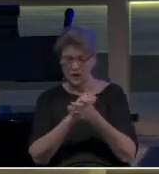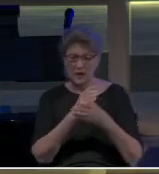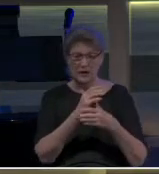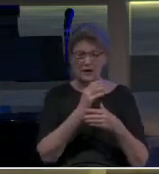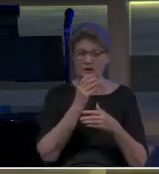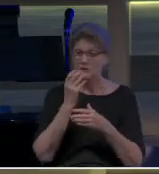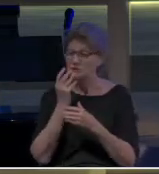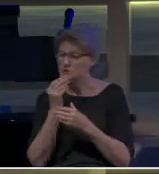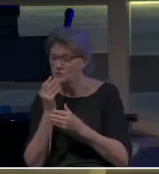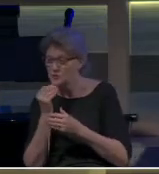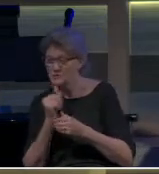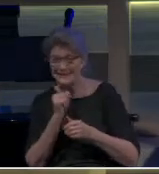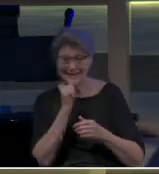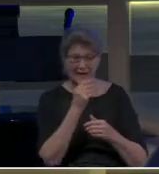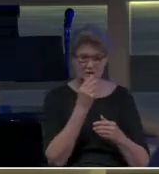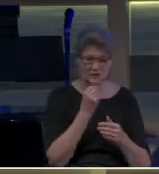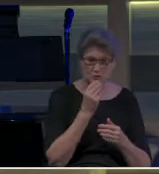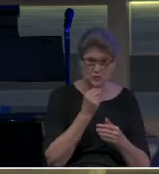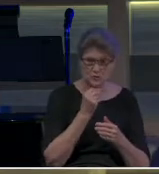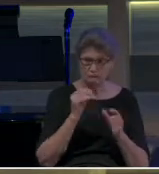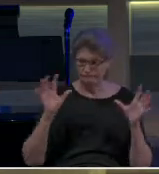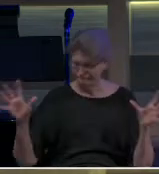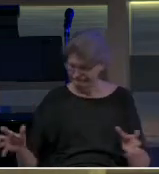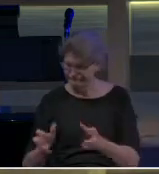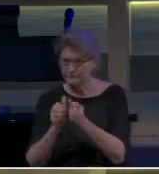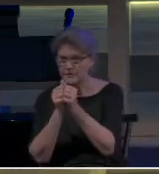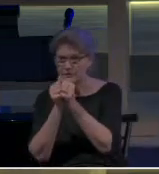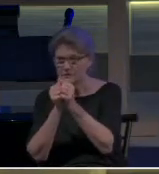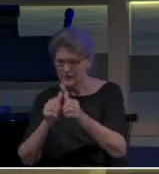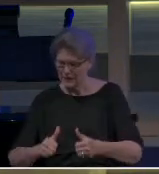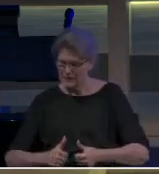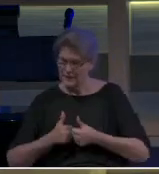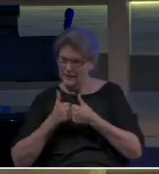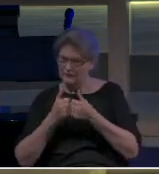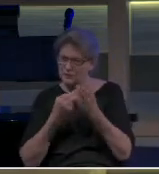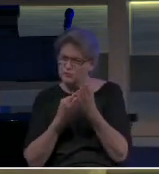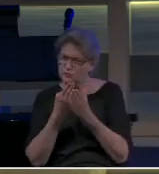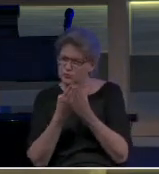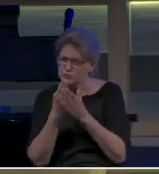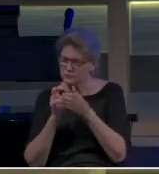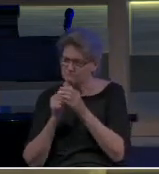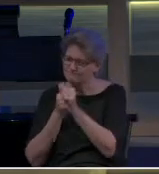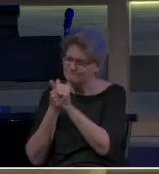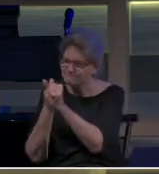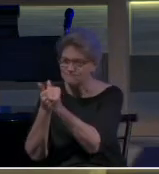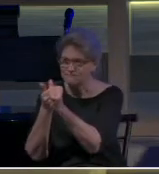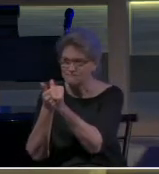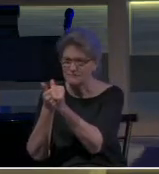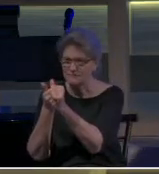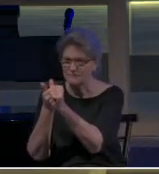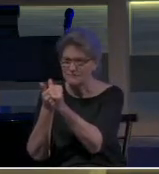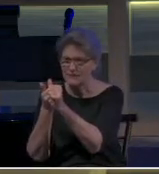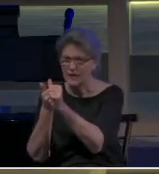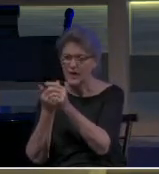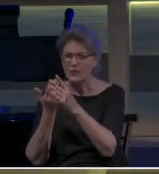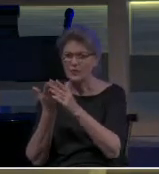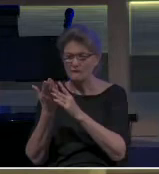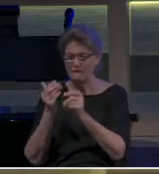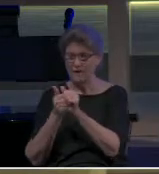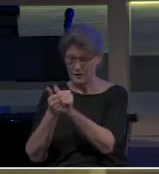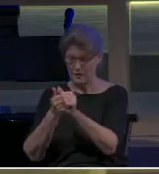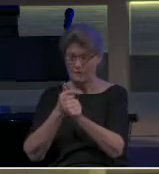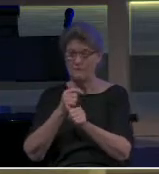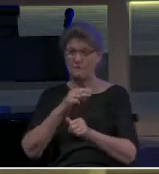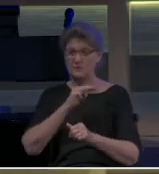out the truth of what God has done for us in Messiah Jesus in a way that not only has a positive